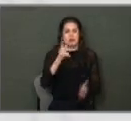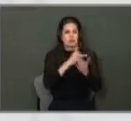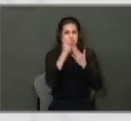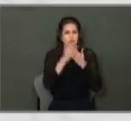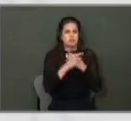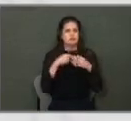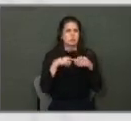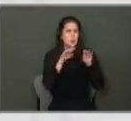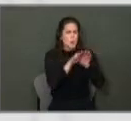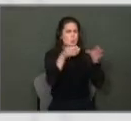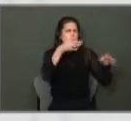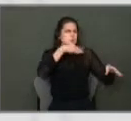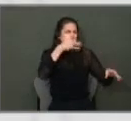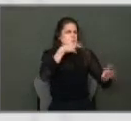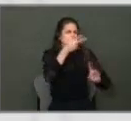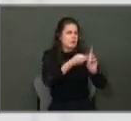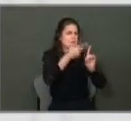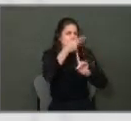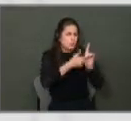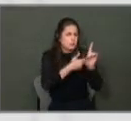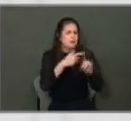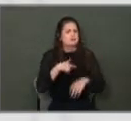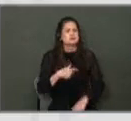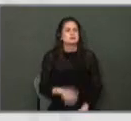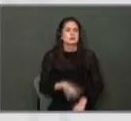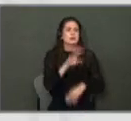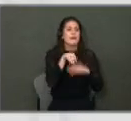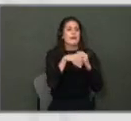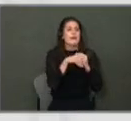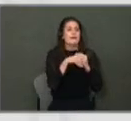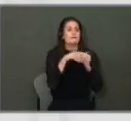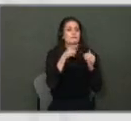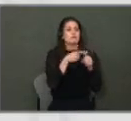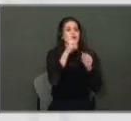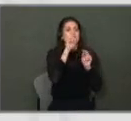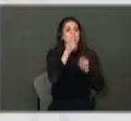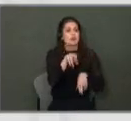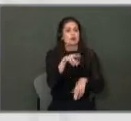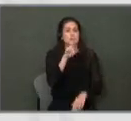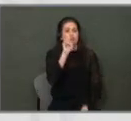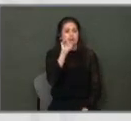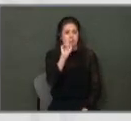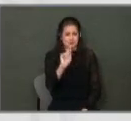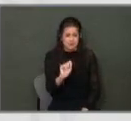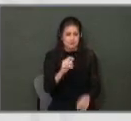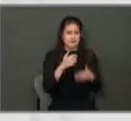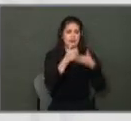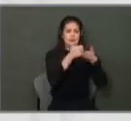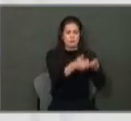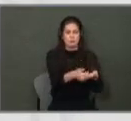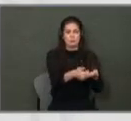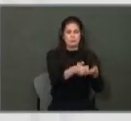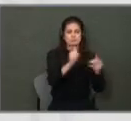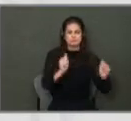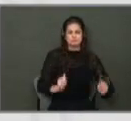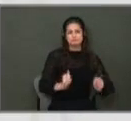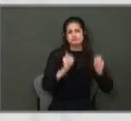two or three months, and we'll be adding the first responder unit into that facility to help address